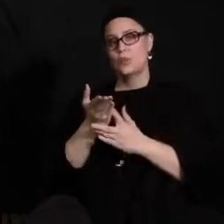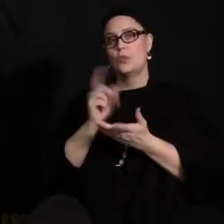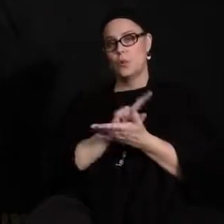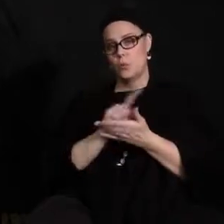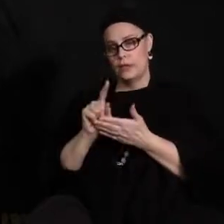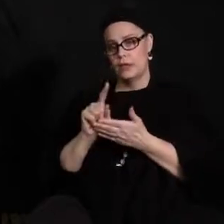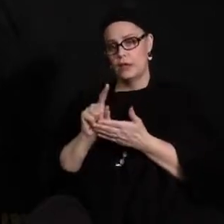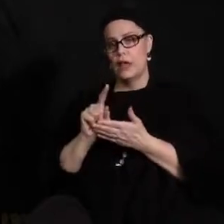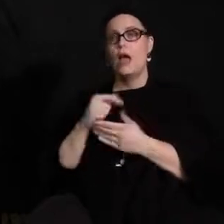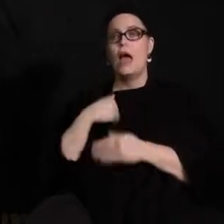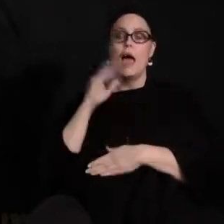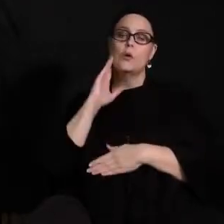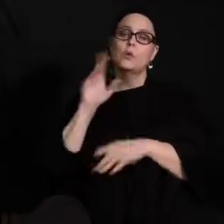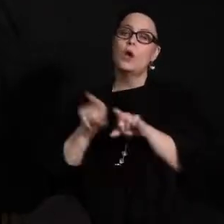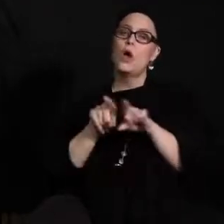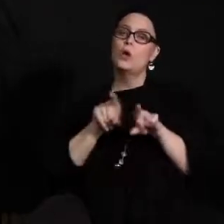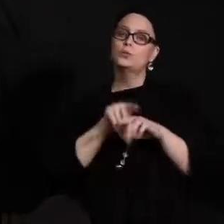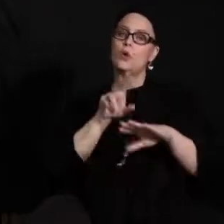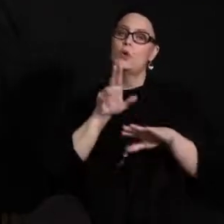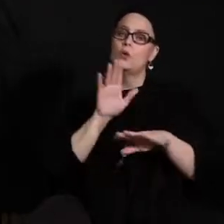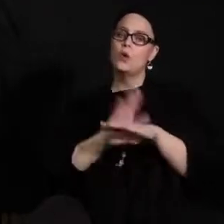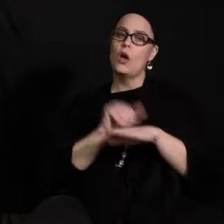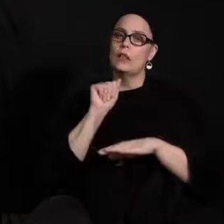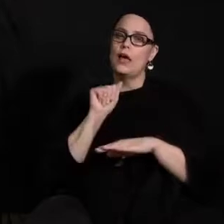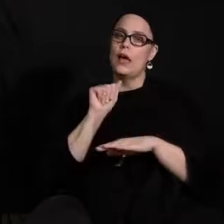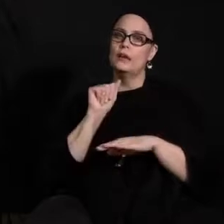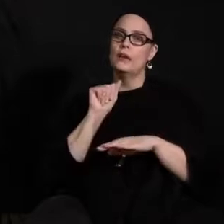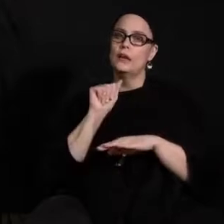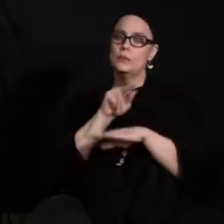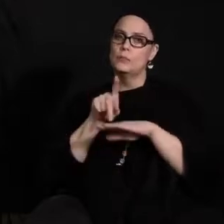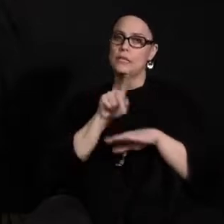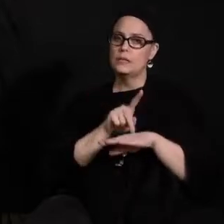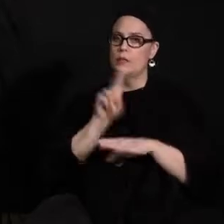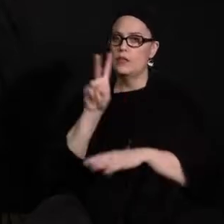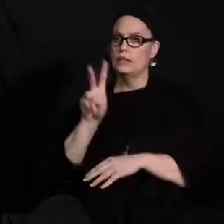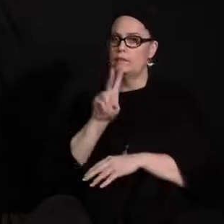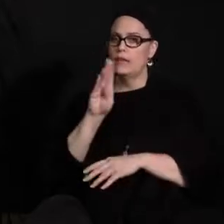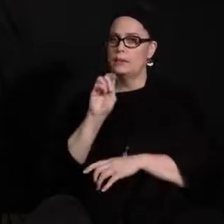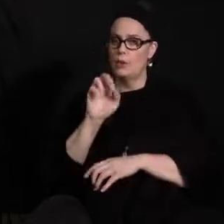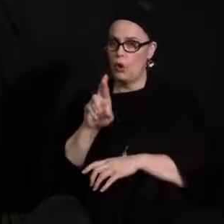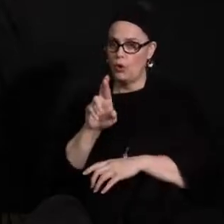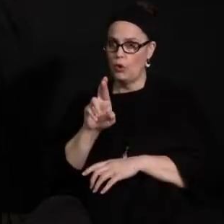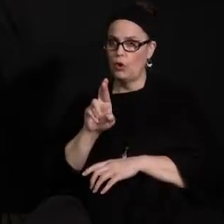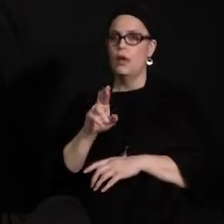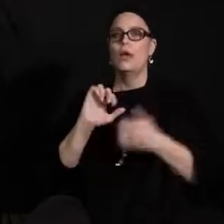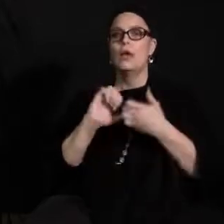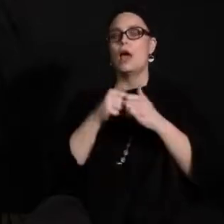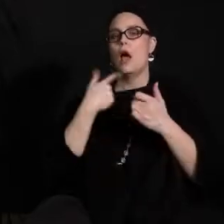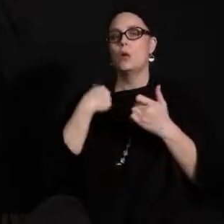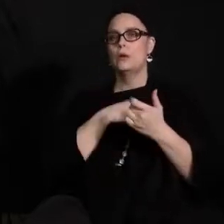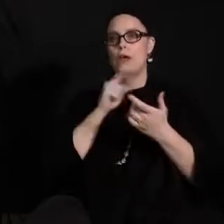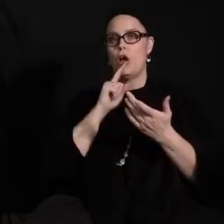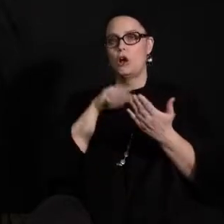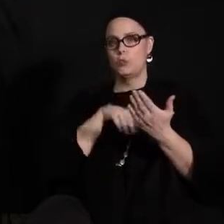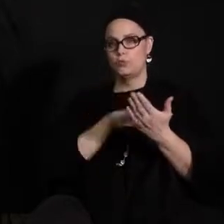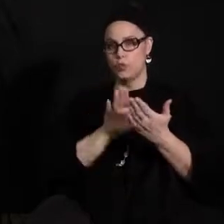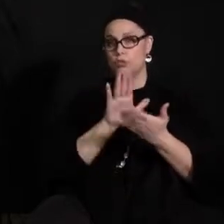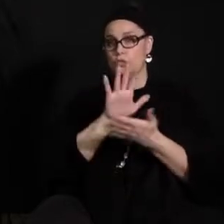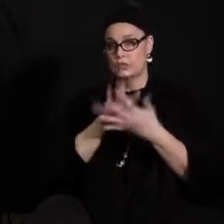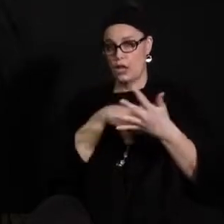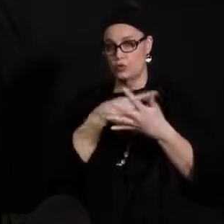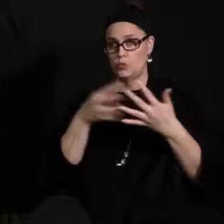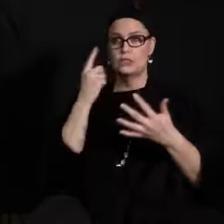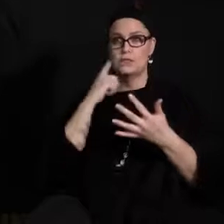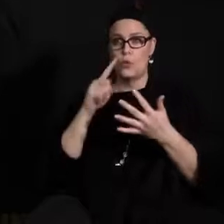call on Principal Vibar if you want to just kind of give an example of how you guys are approaching schedules for